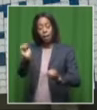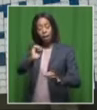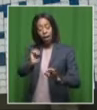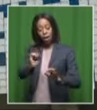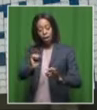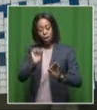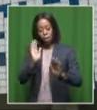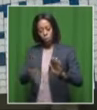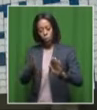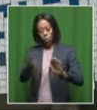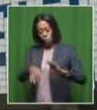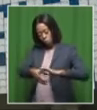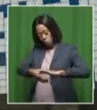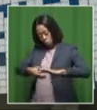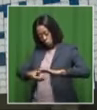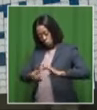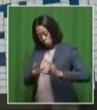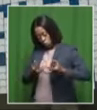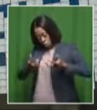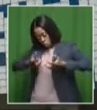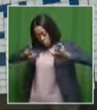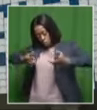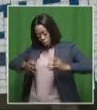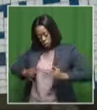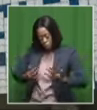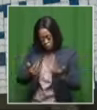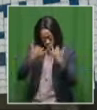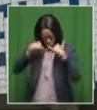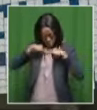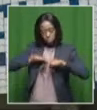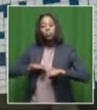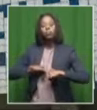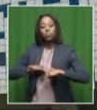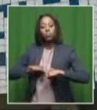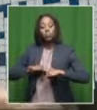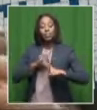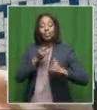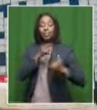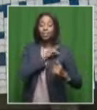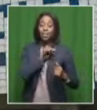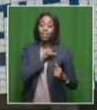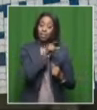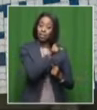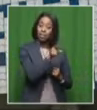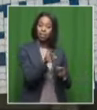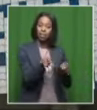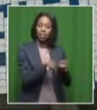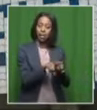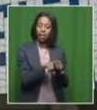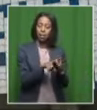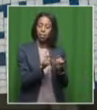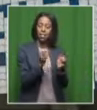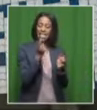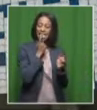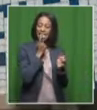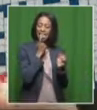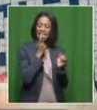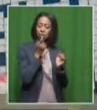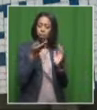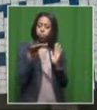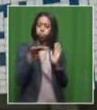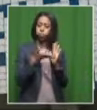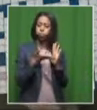that into your lungs on a regular basis. And that's got also heavy metals and